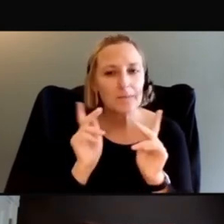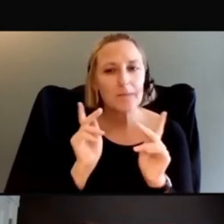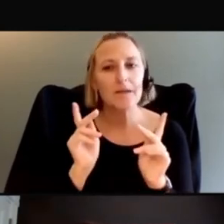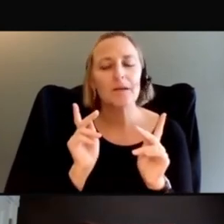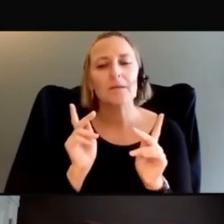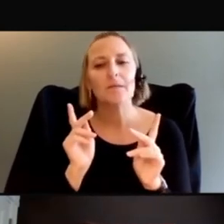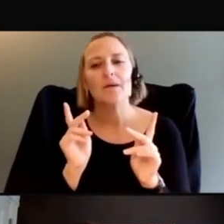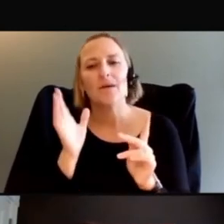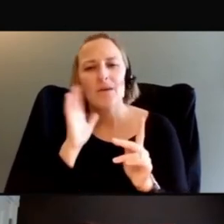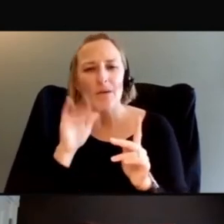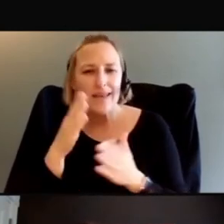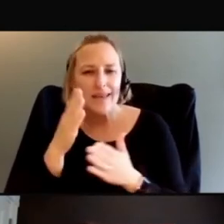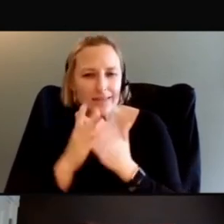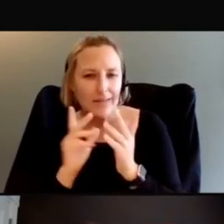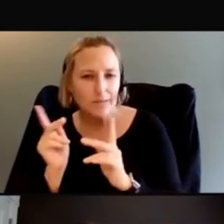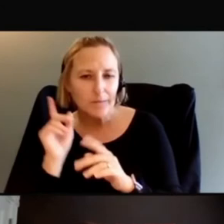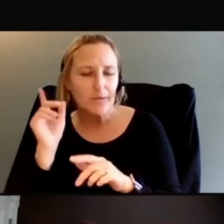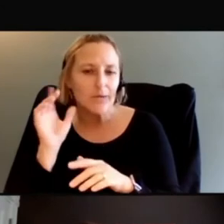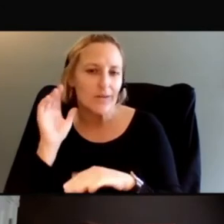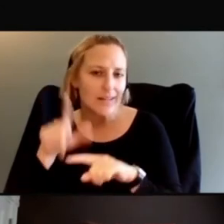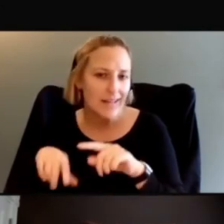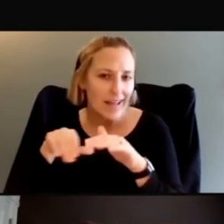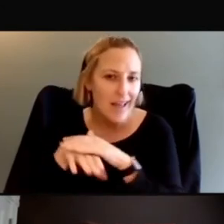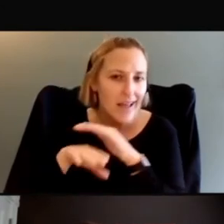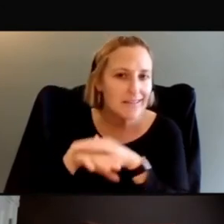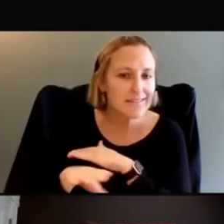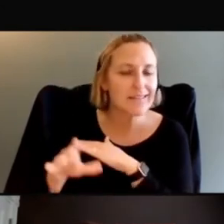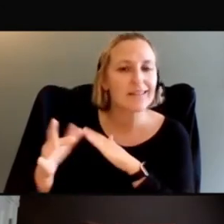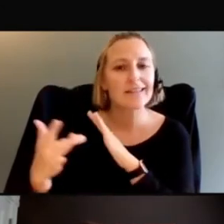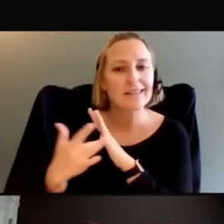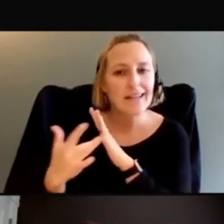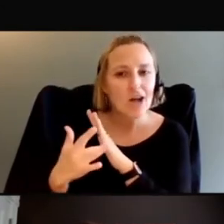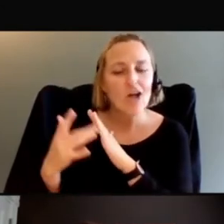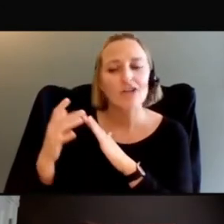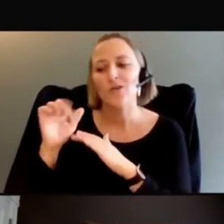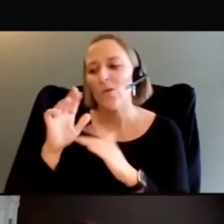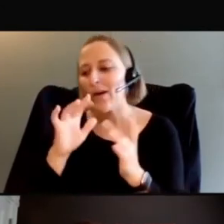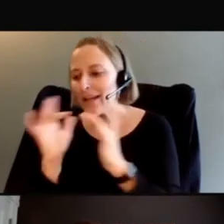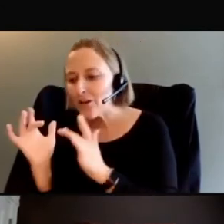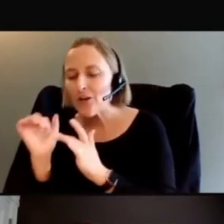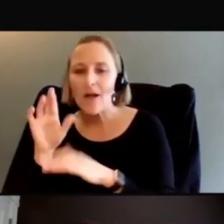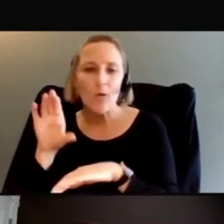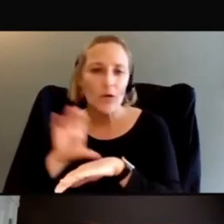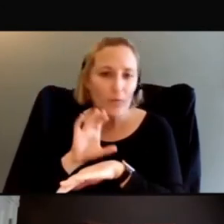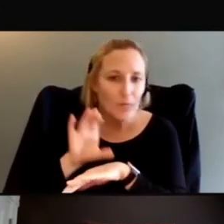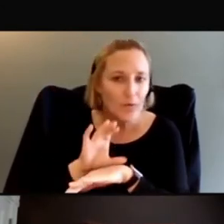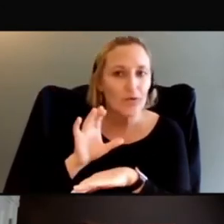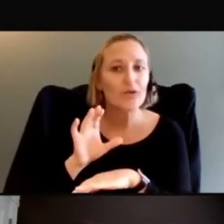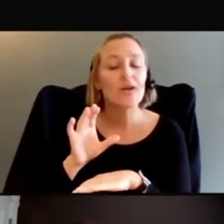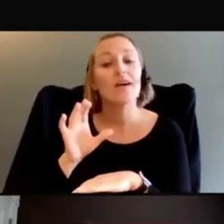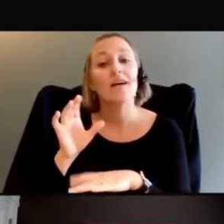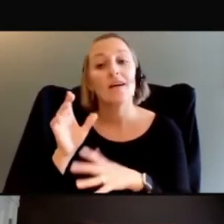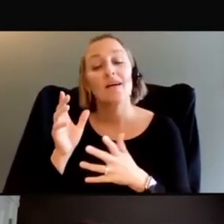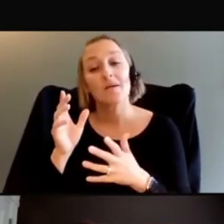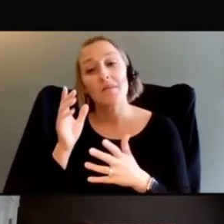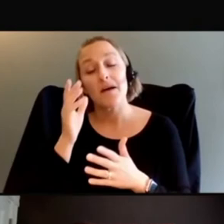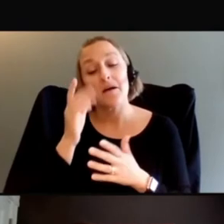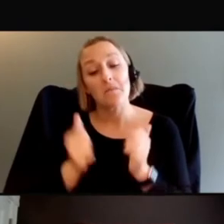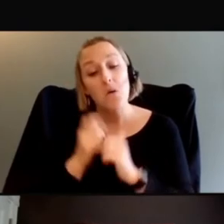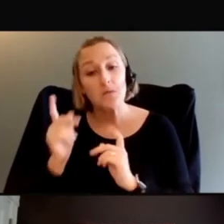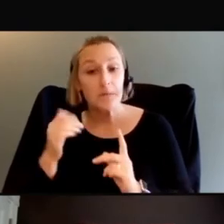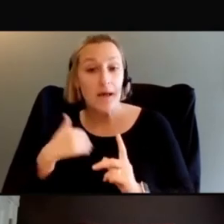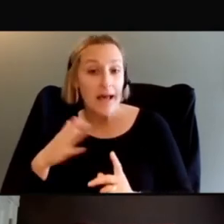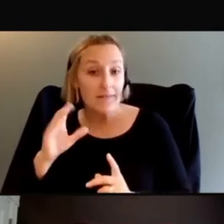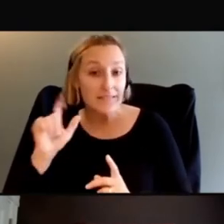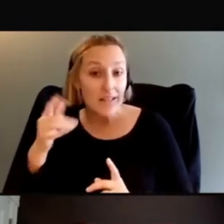divide and that, as Michael mentioned earlier, not everyone has access to internet service or computers, but most people have cell phones. And so, you know,